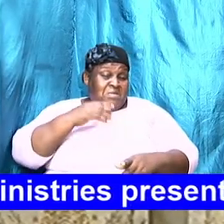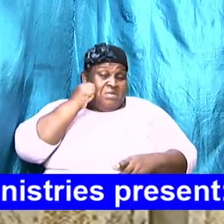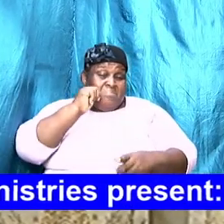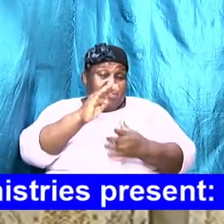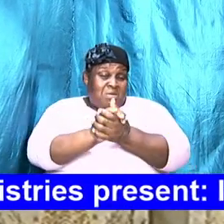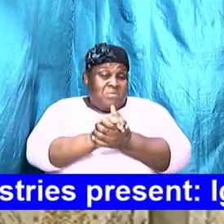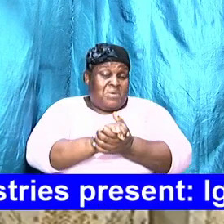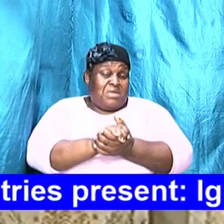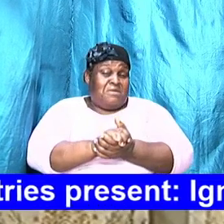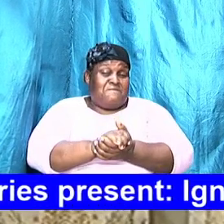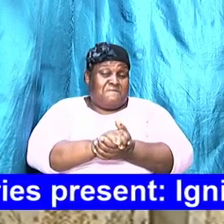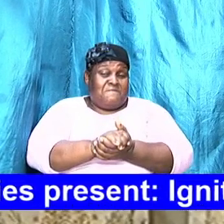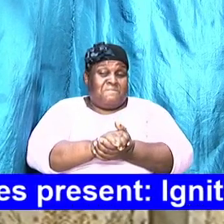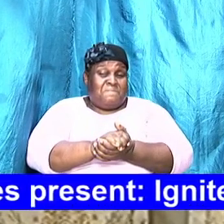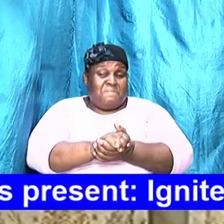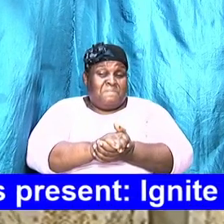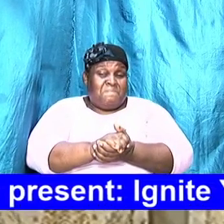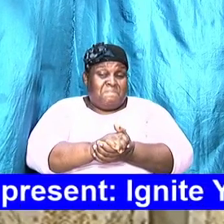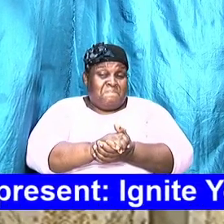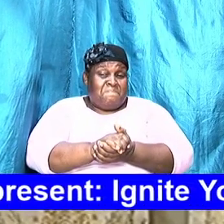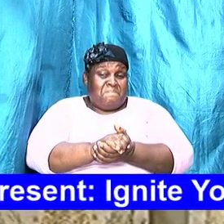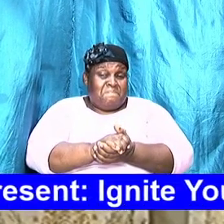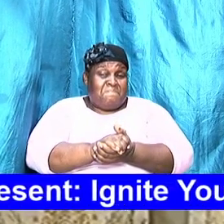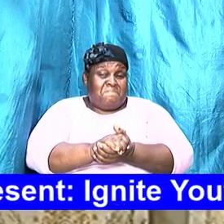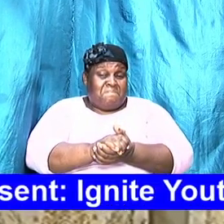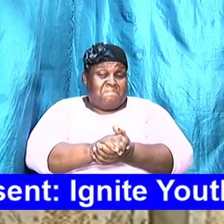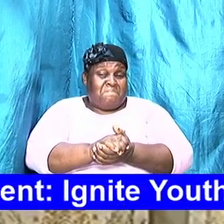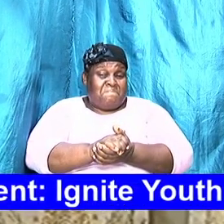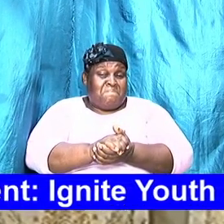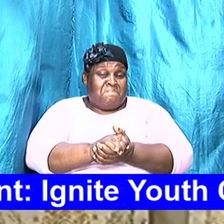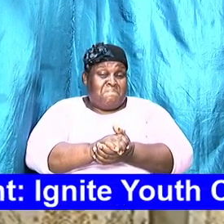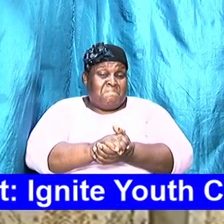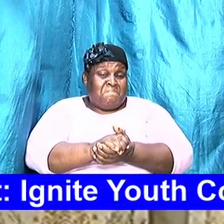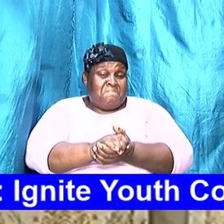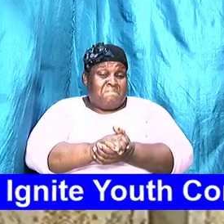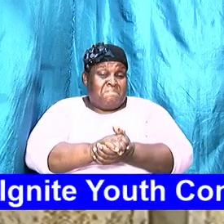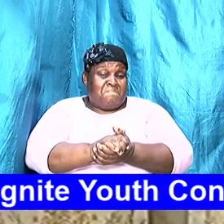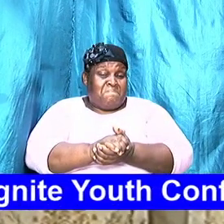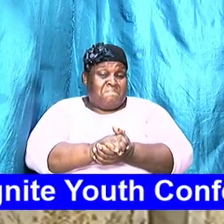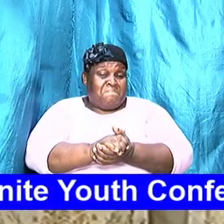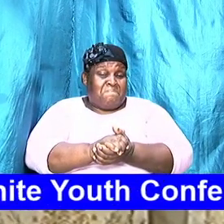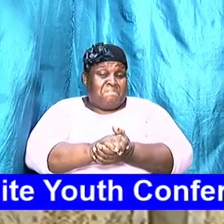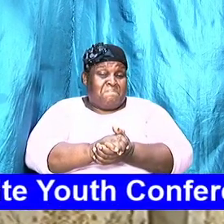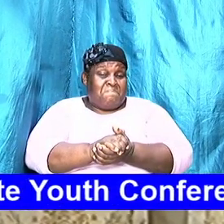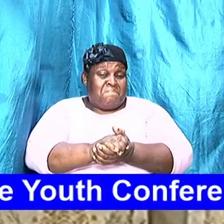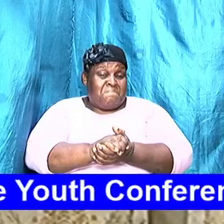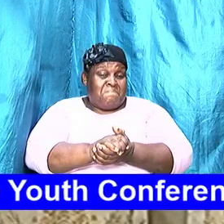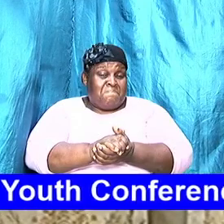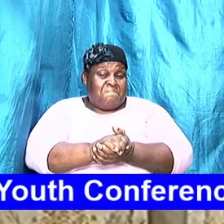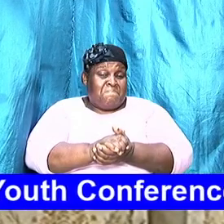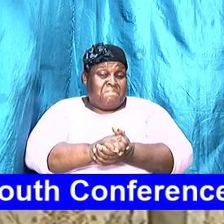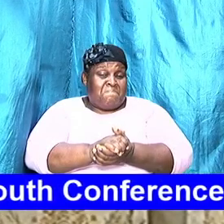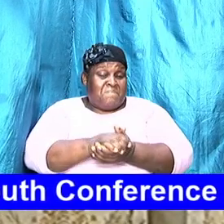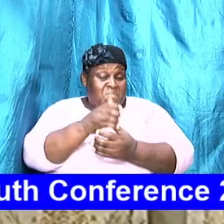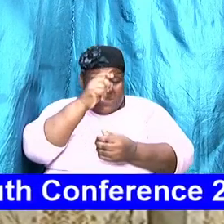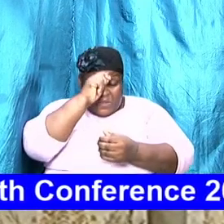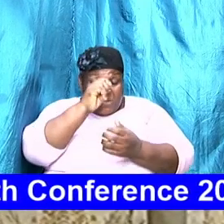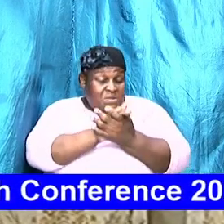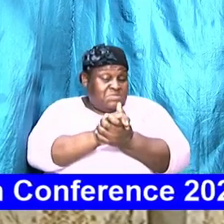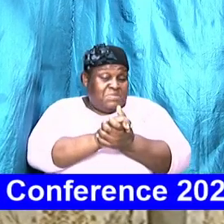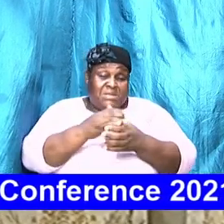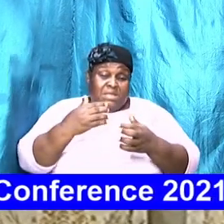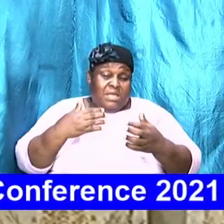how my husband just has no interest in me.